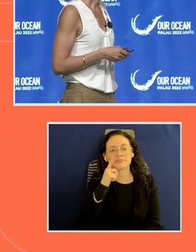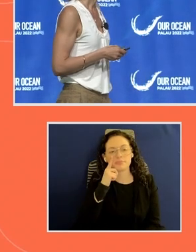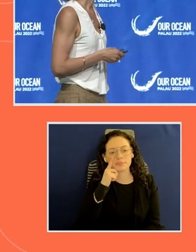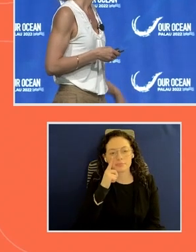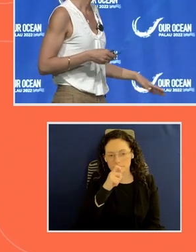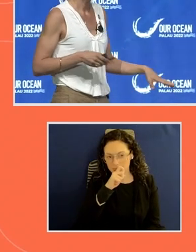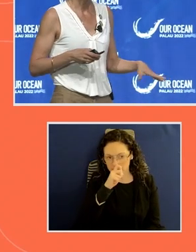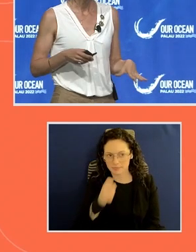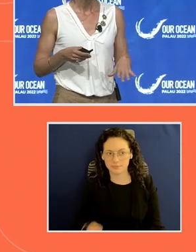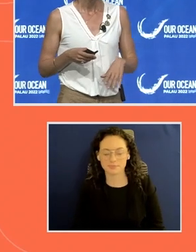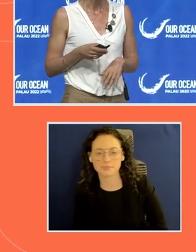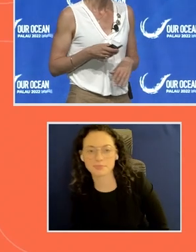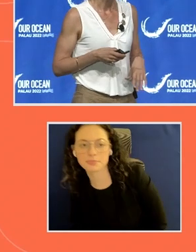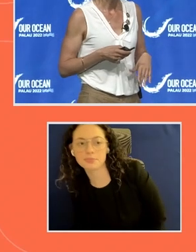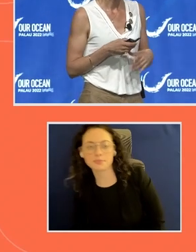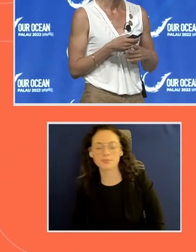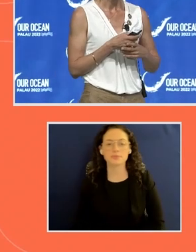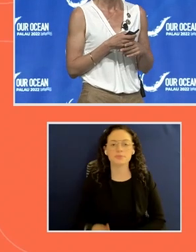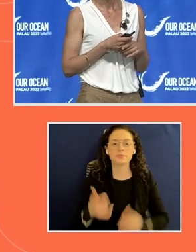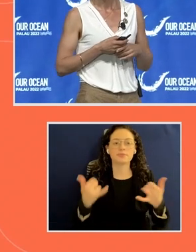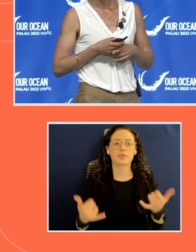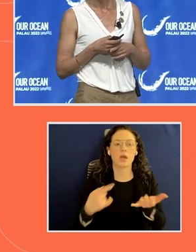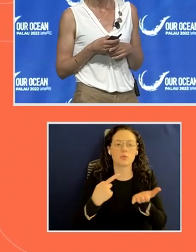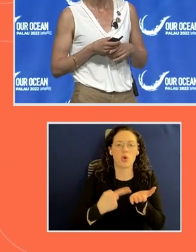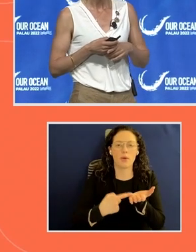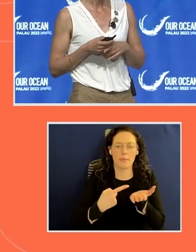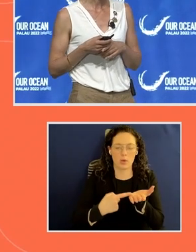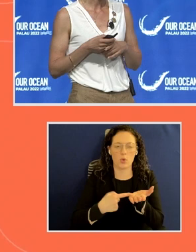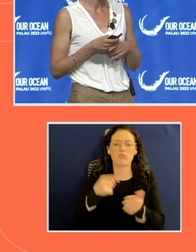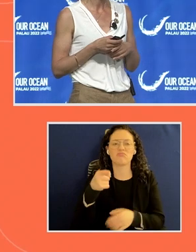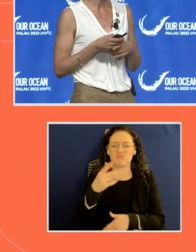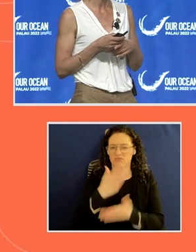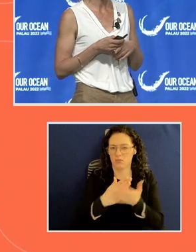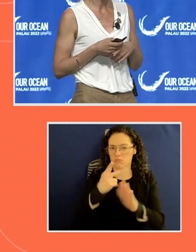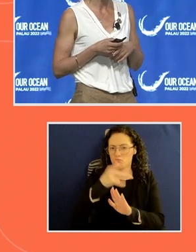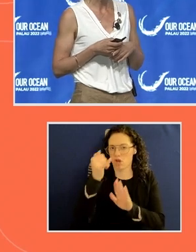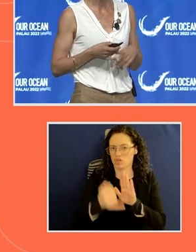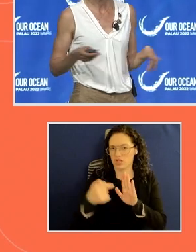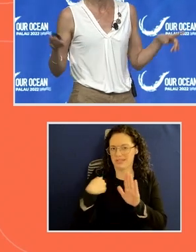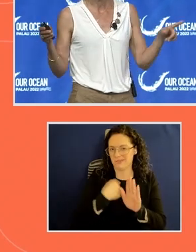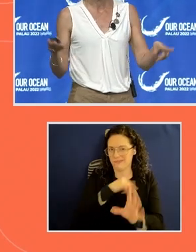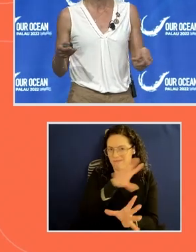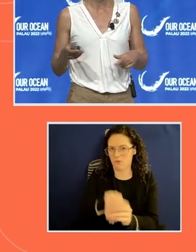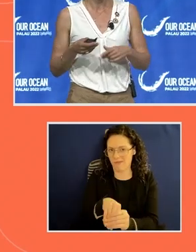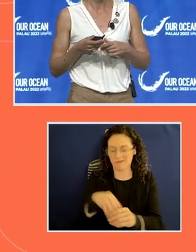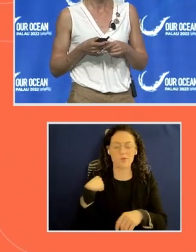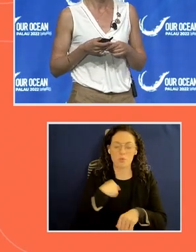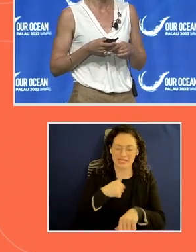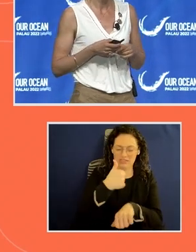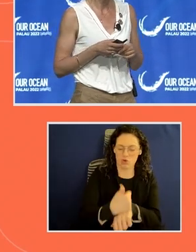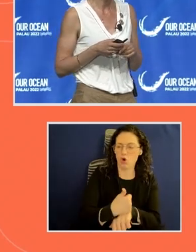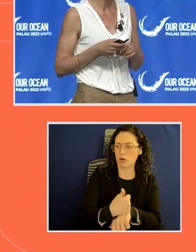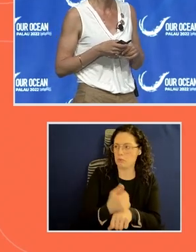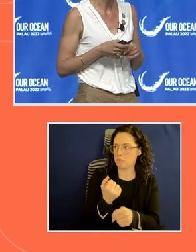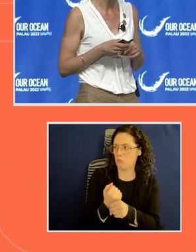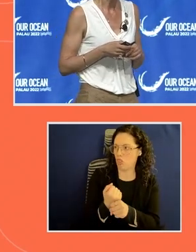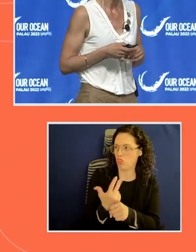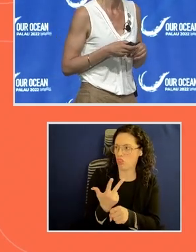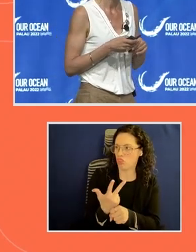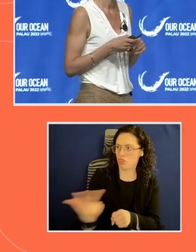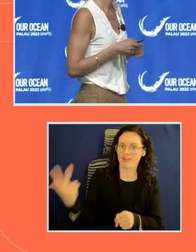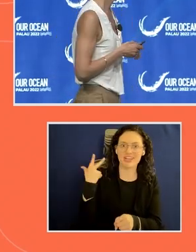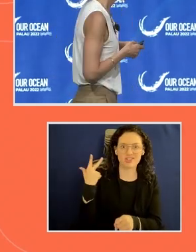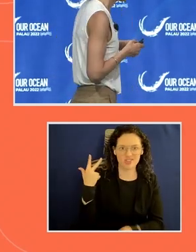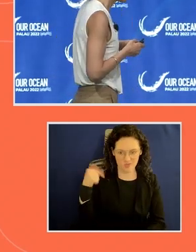But let's talk a little bit about some projects that we started actually three years ago at this very conference.